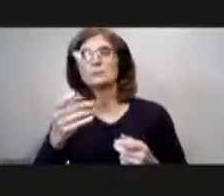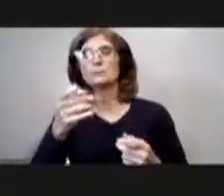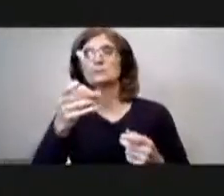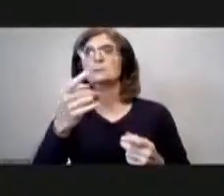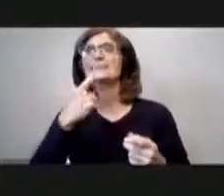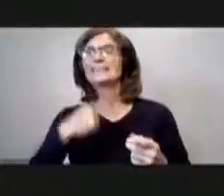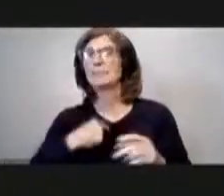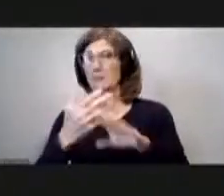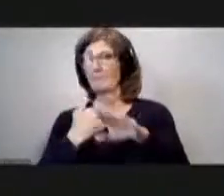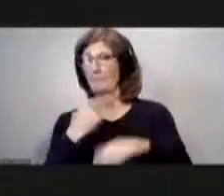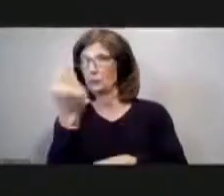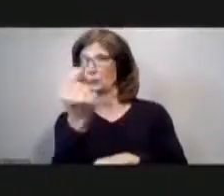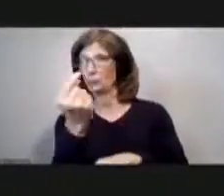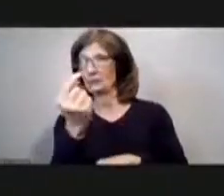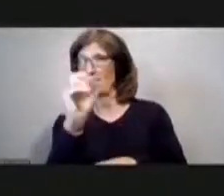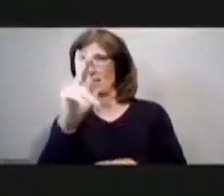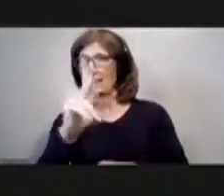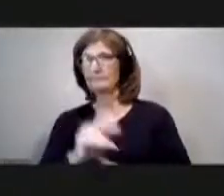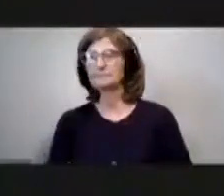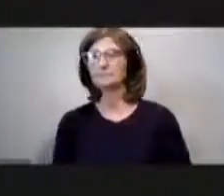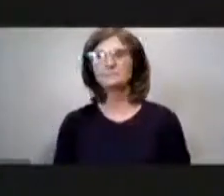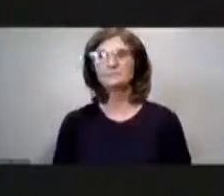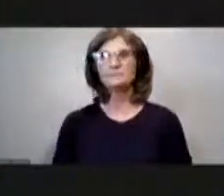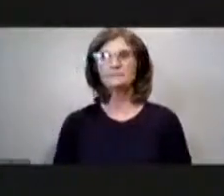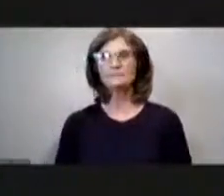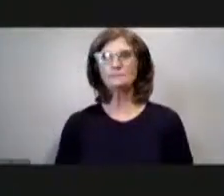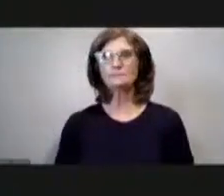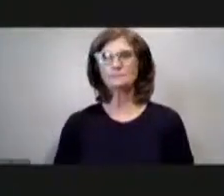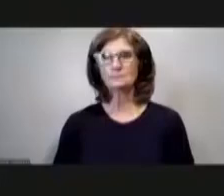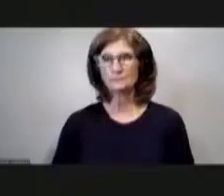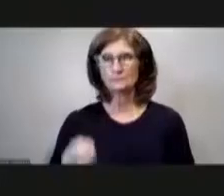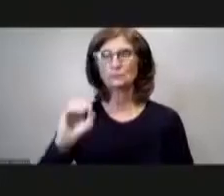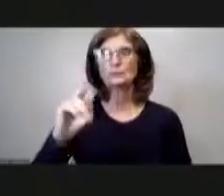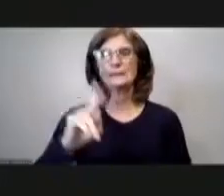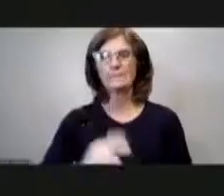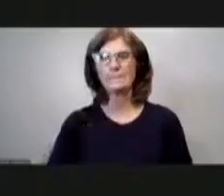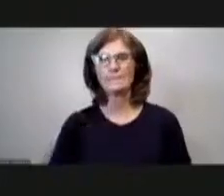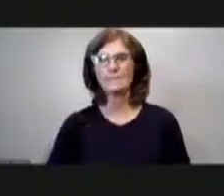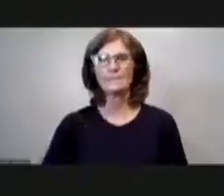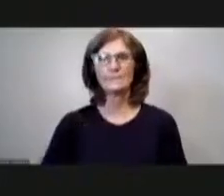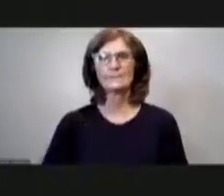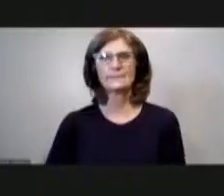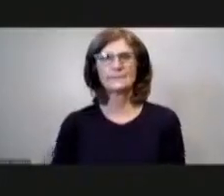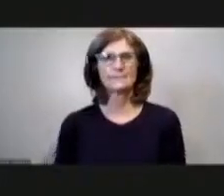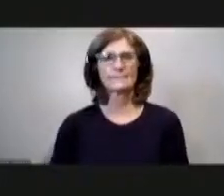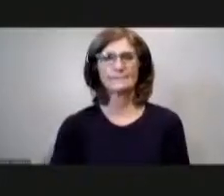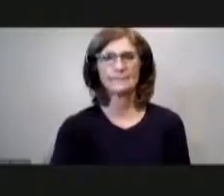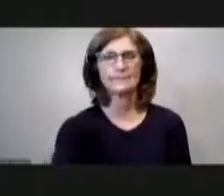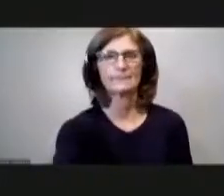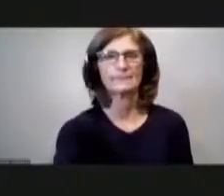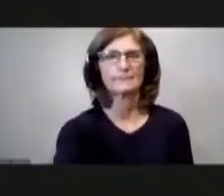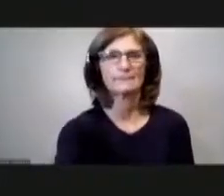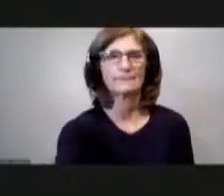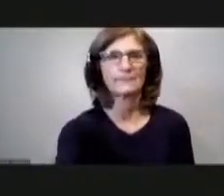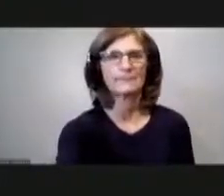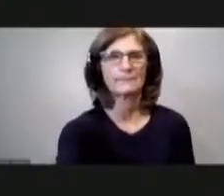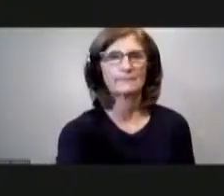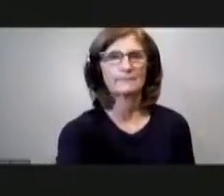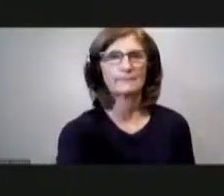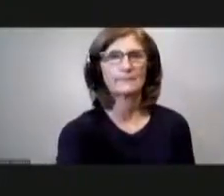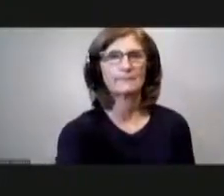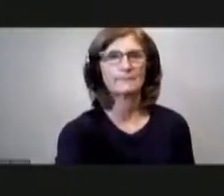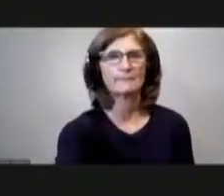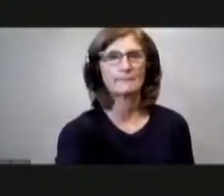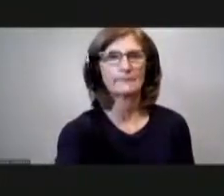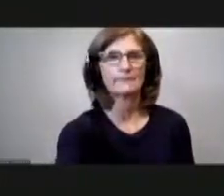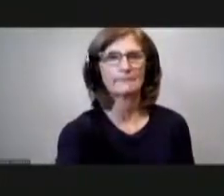thank you councilman wilson thank you chair um i'm patrick how's